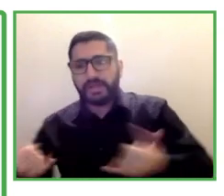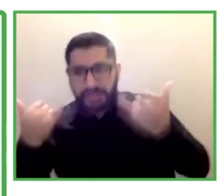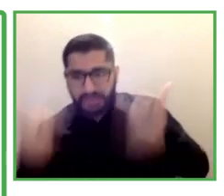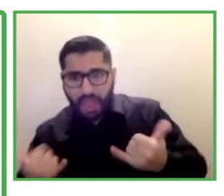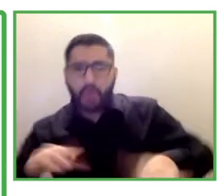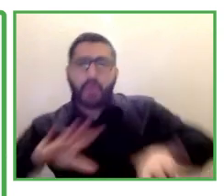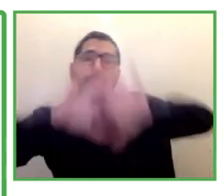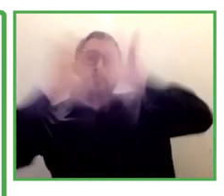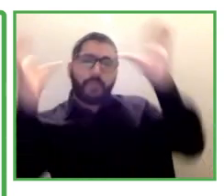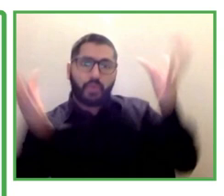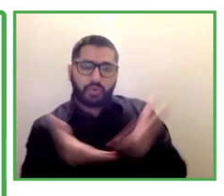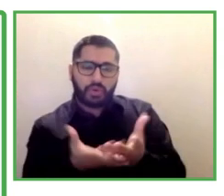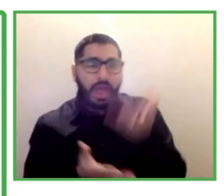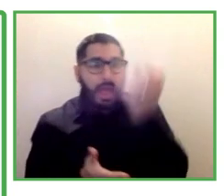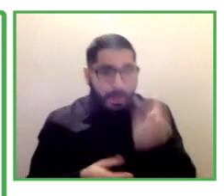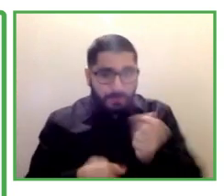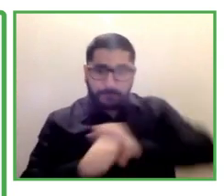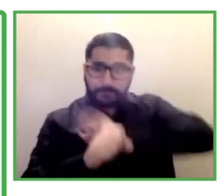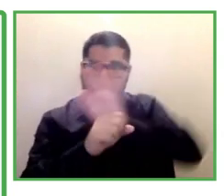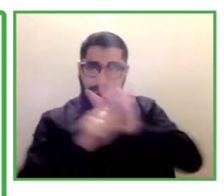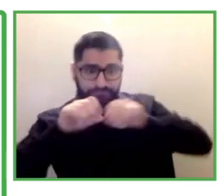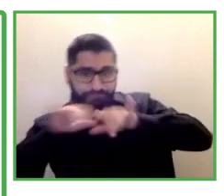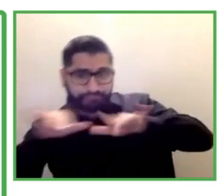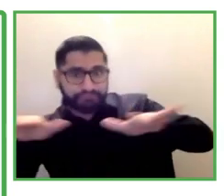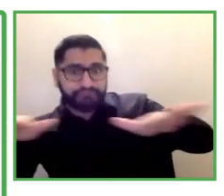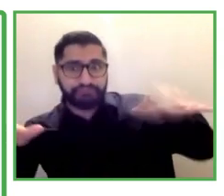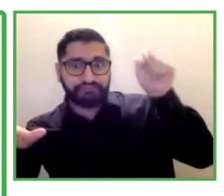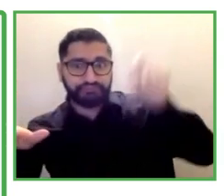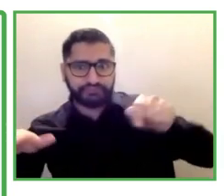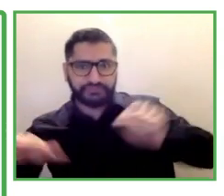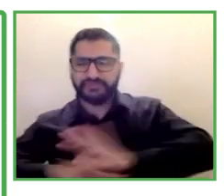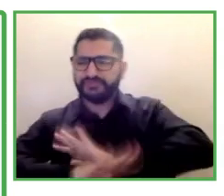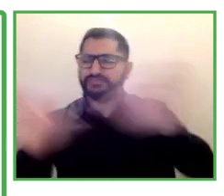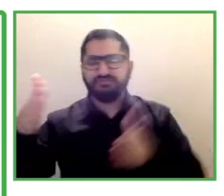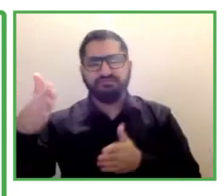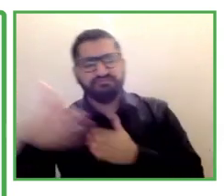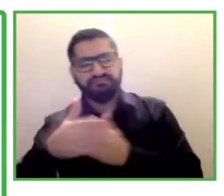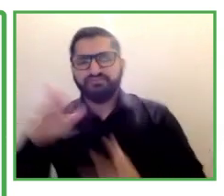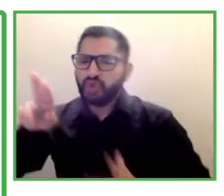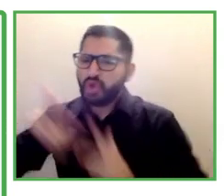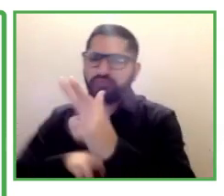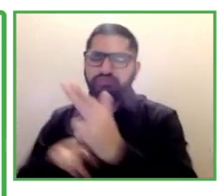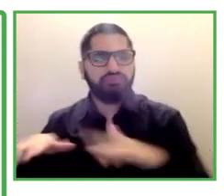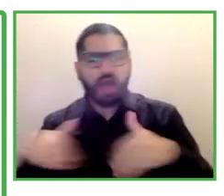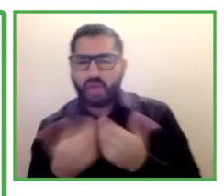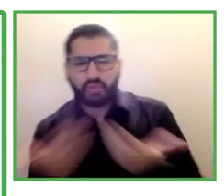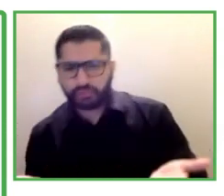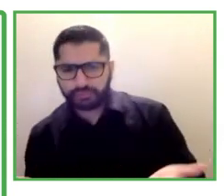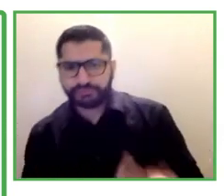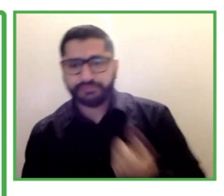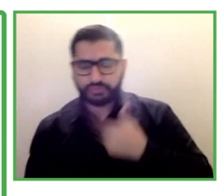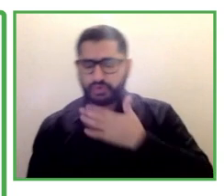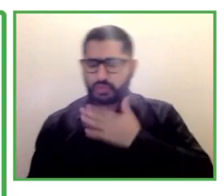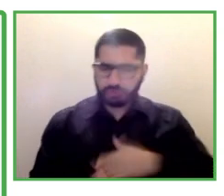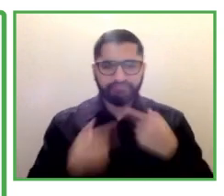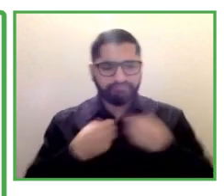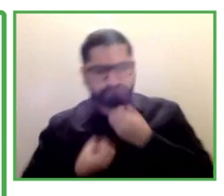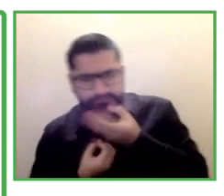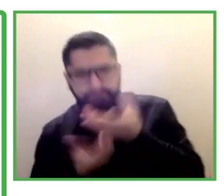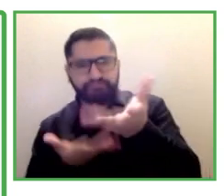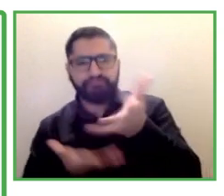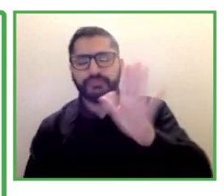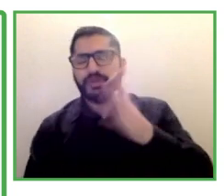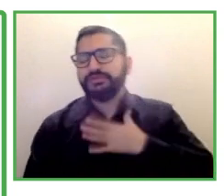to talk from the experience of a CEO of an organization operating from Israel. And I